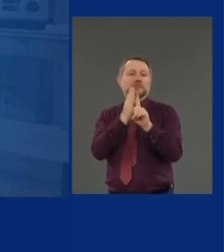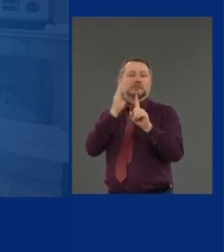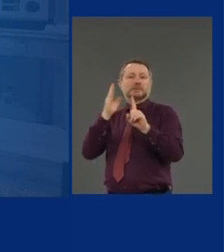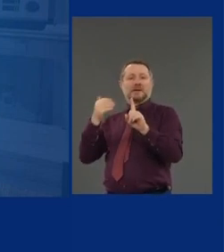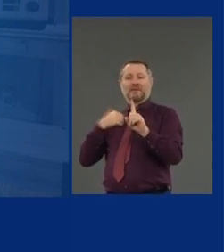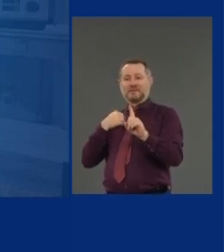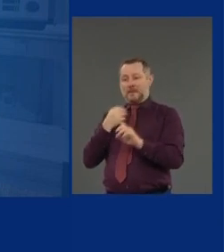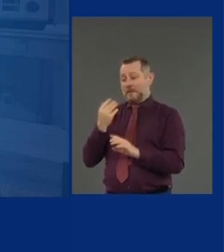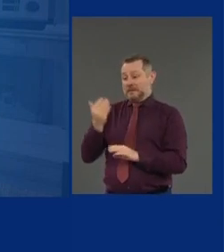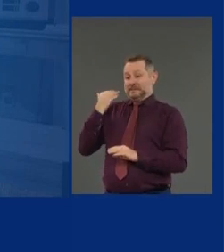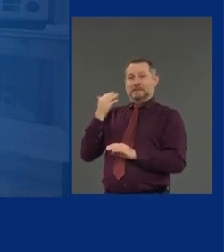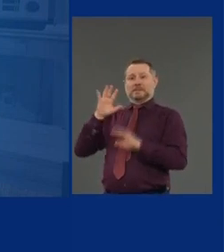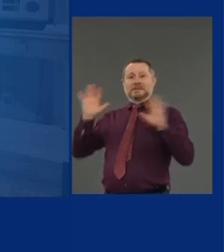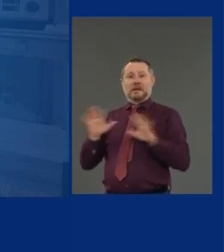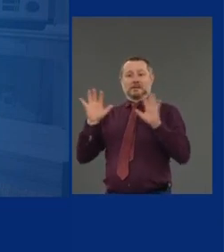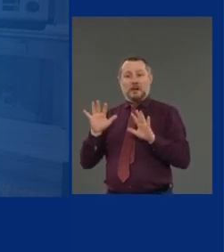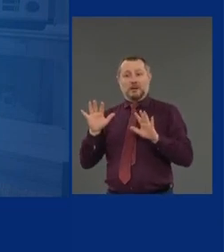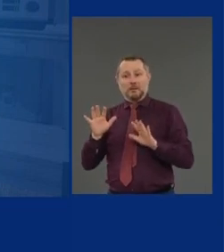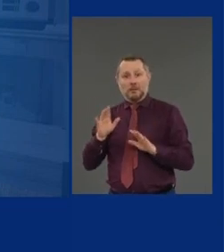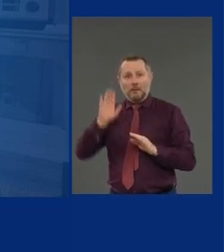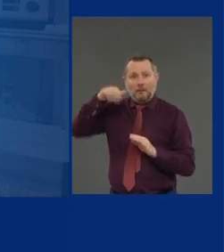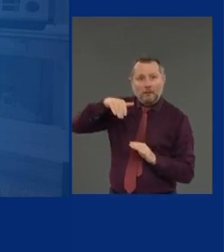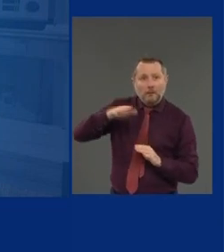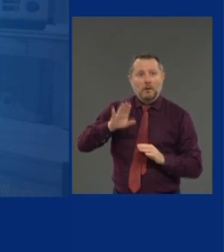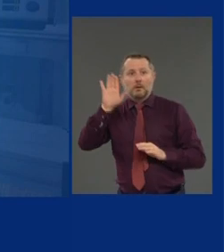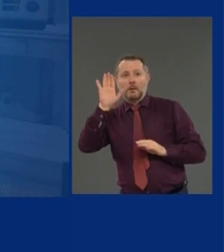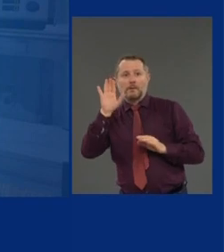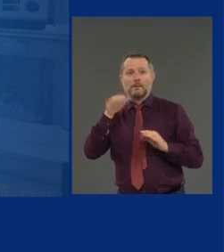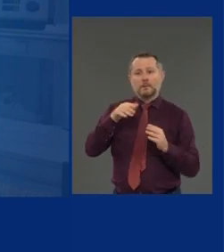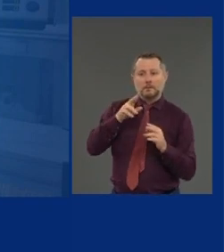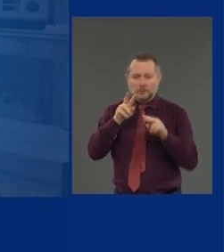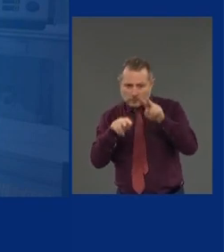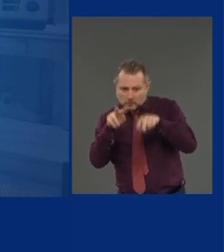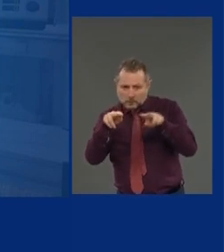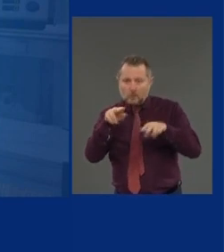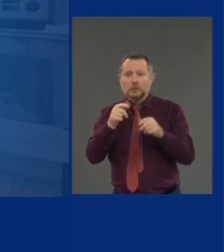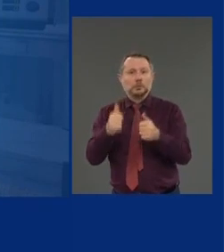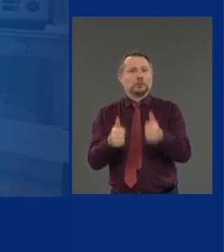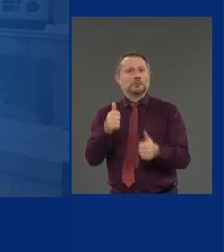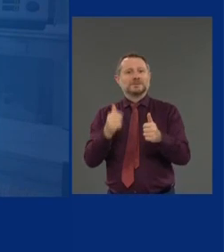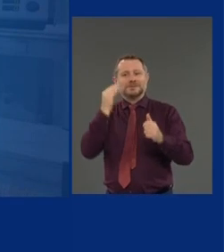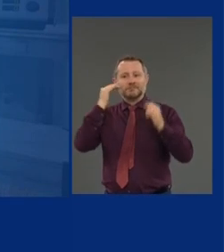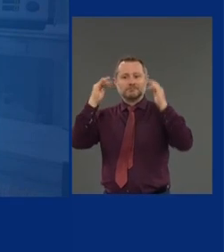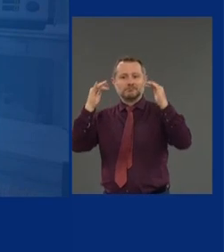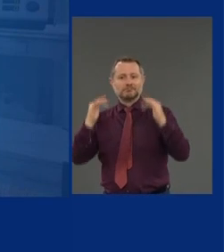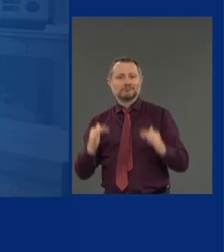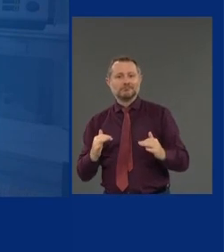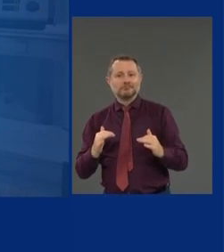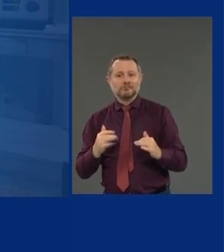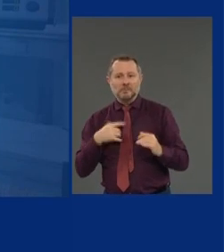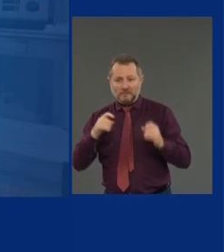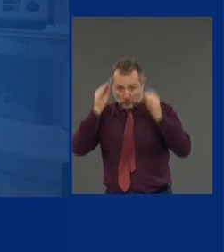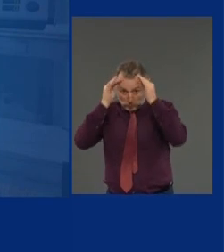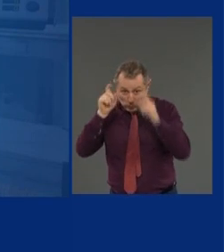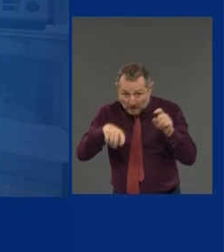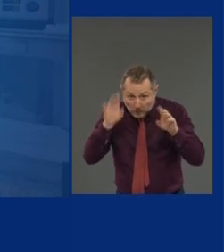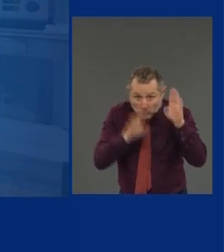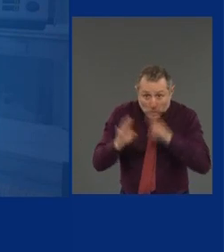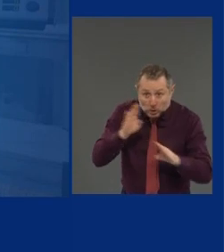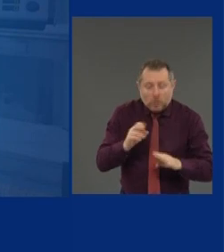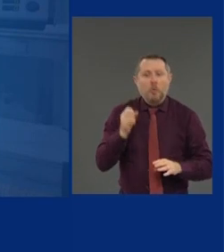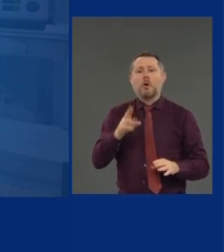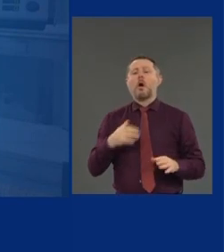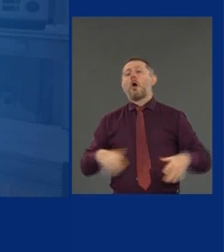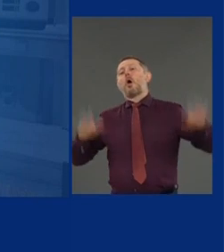See if the movement is up. See if the movement is down, and see if we have to worry, if there's a